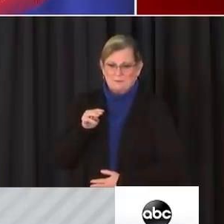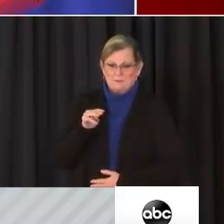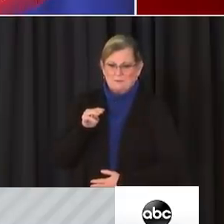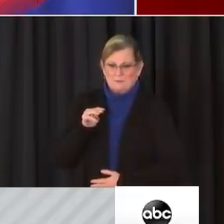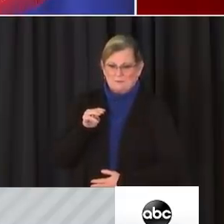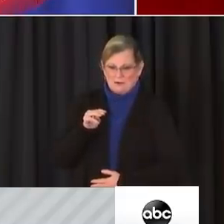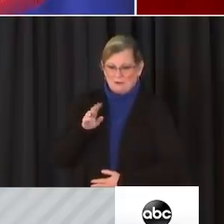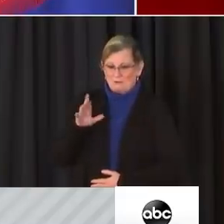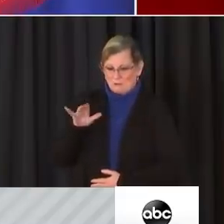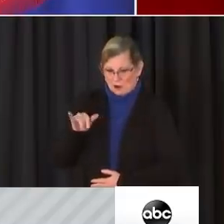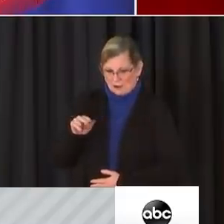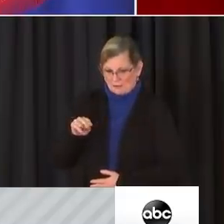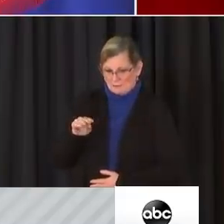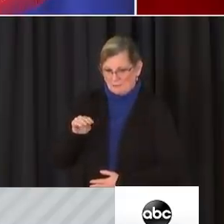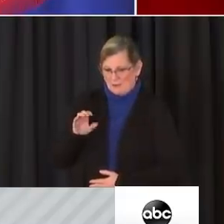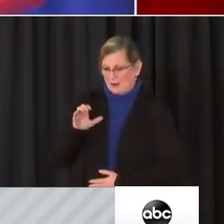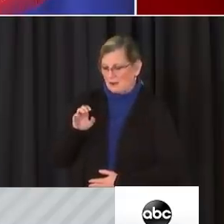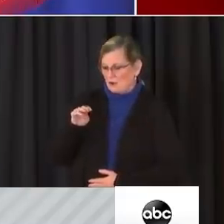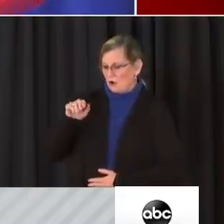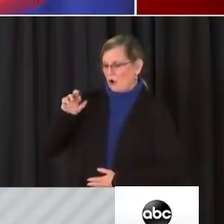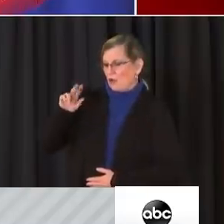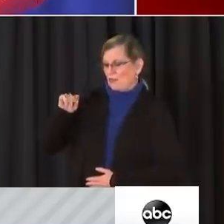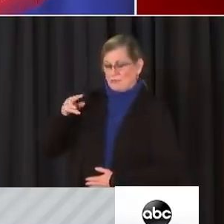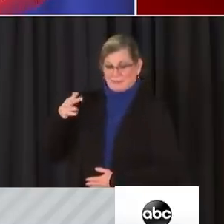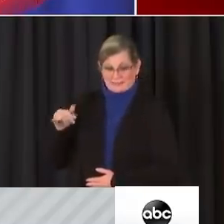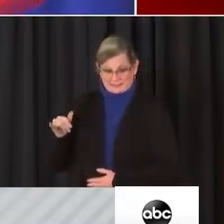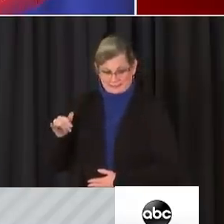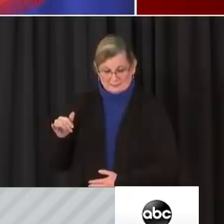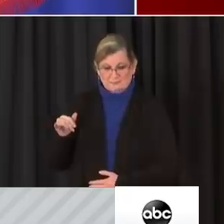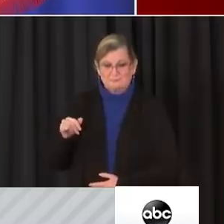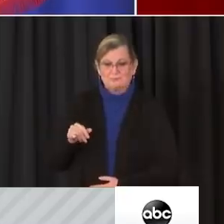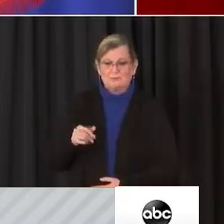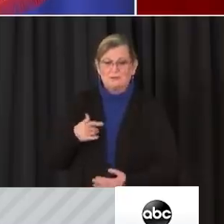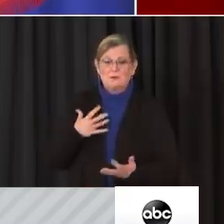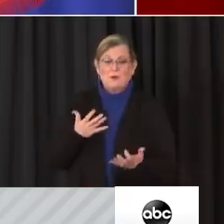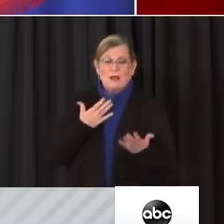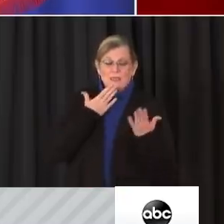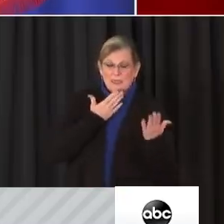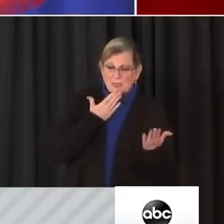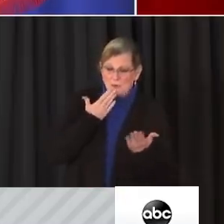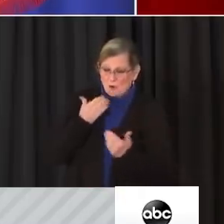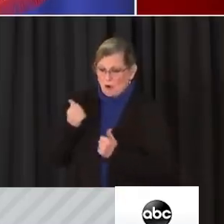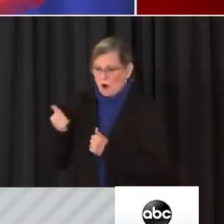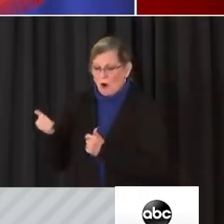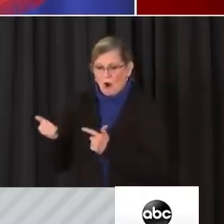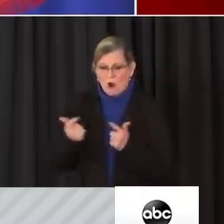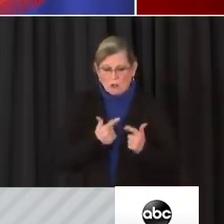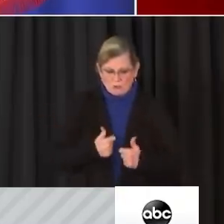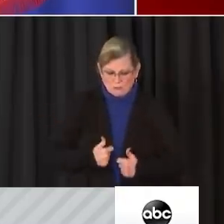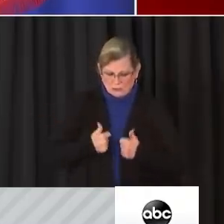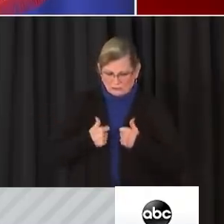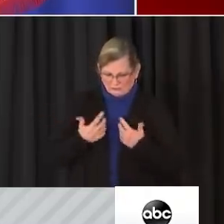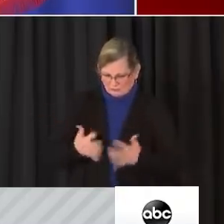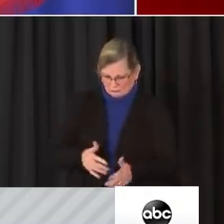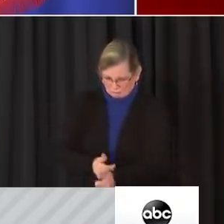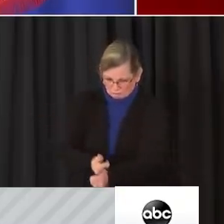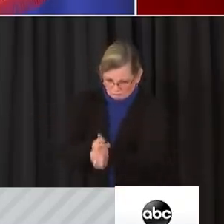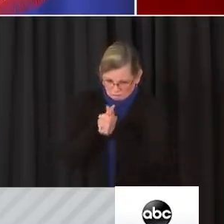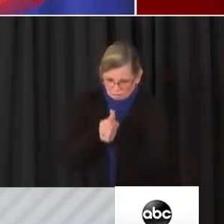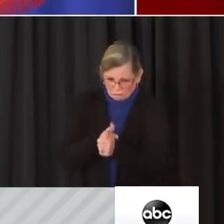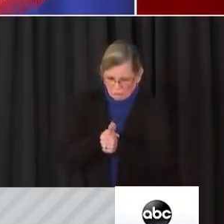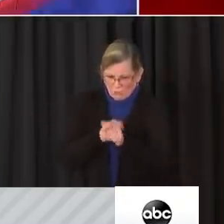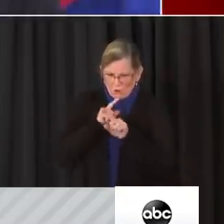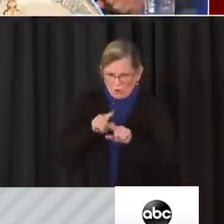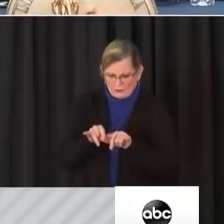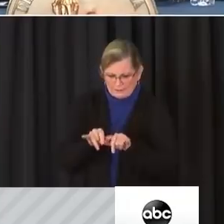I want to begin by thanking D.C. residents for heeding our call to stay at home